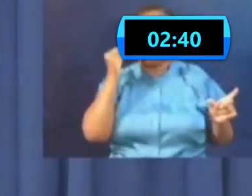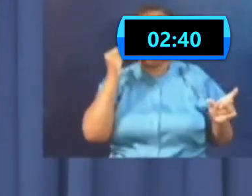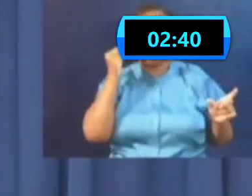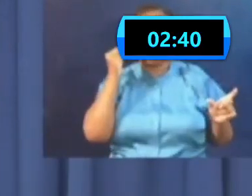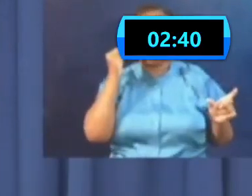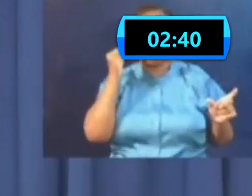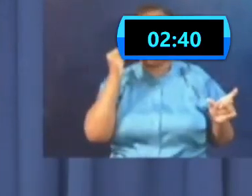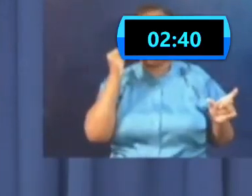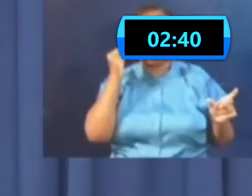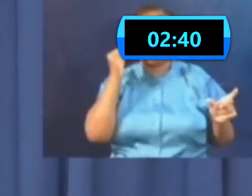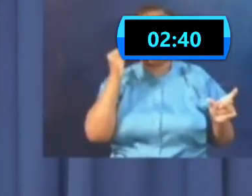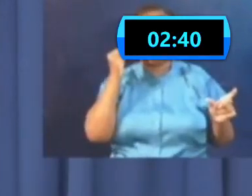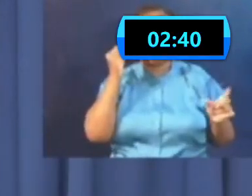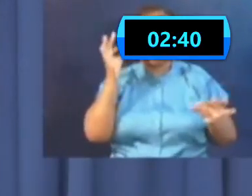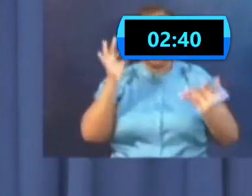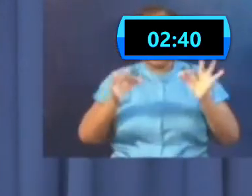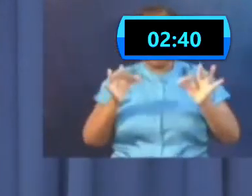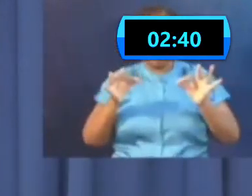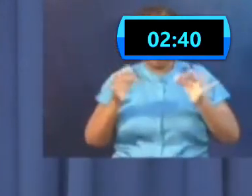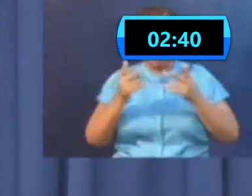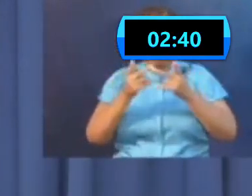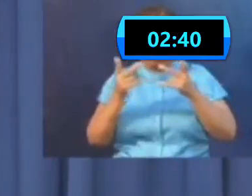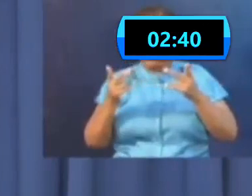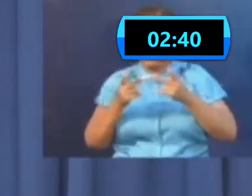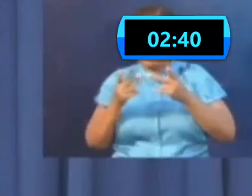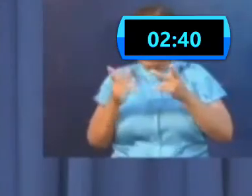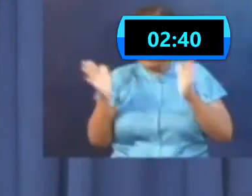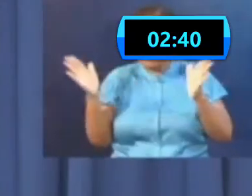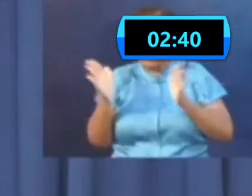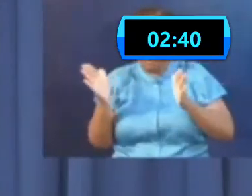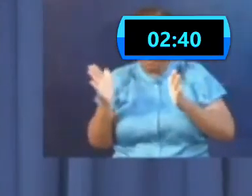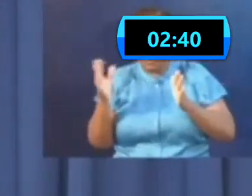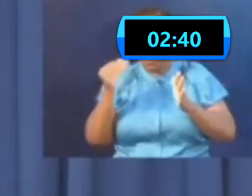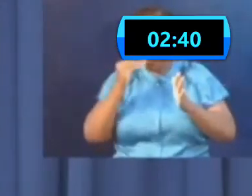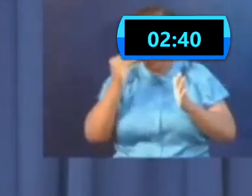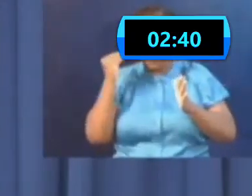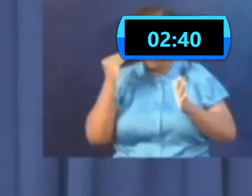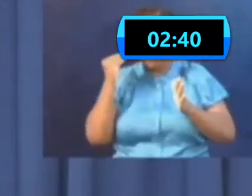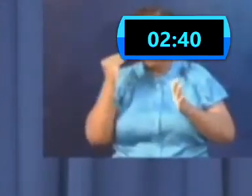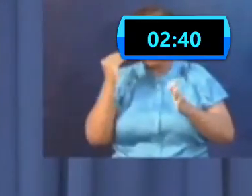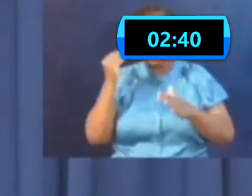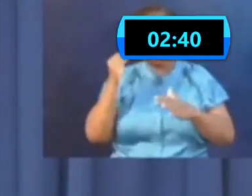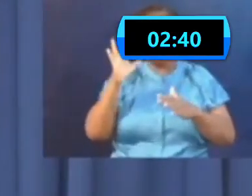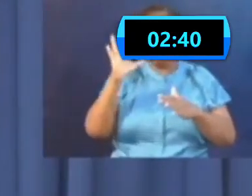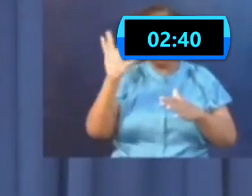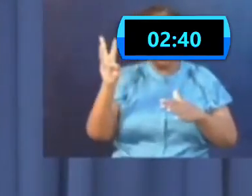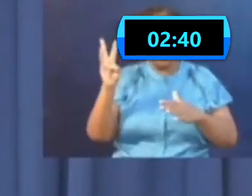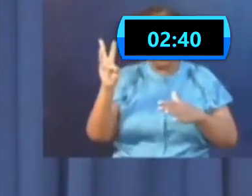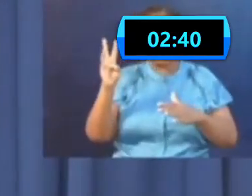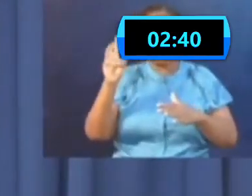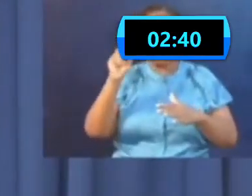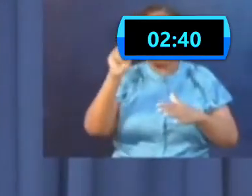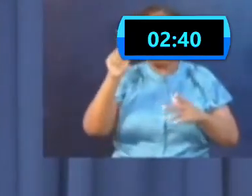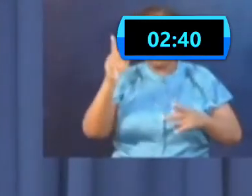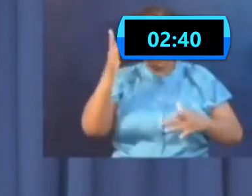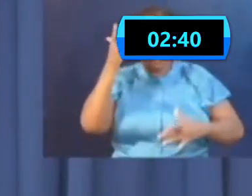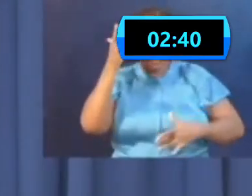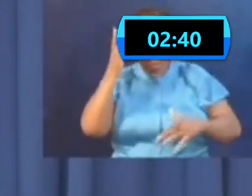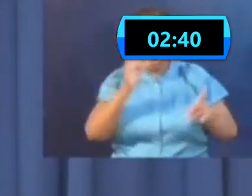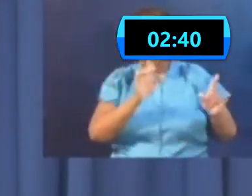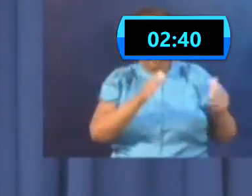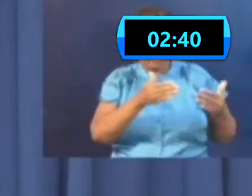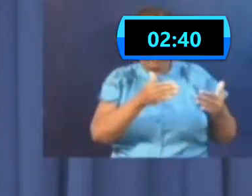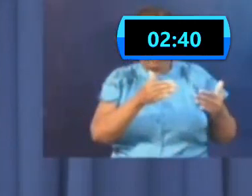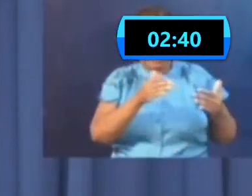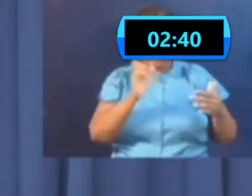small apartment with five and six people with only one bathroom, it is difficult for that person to really self